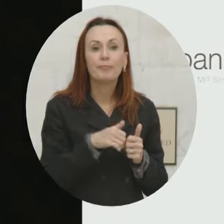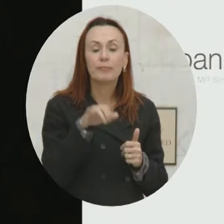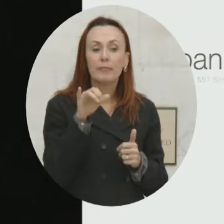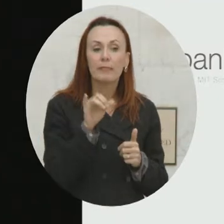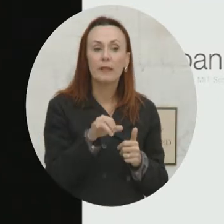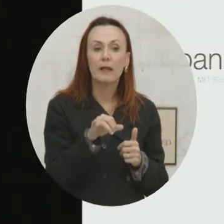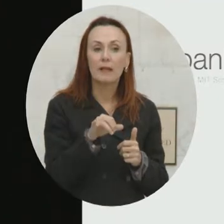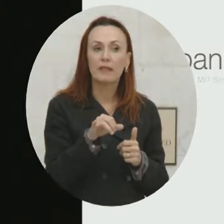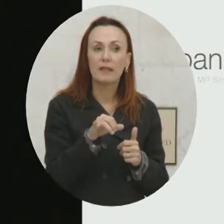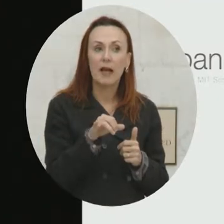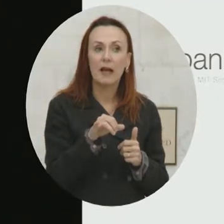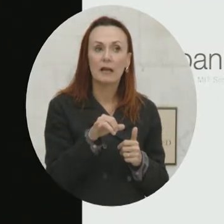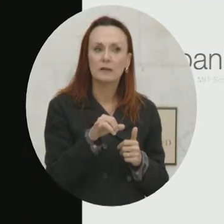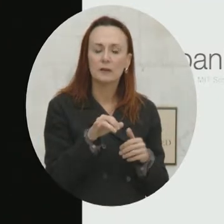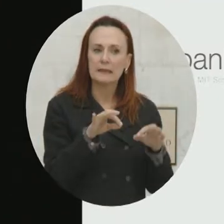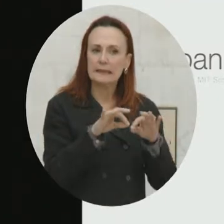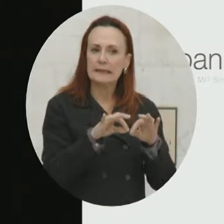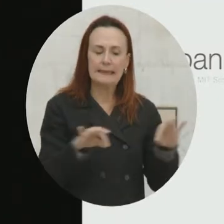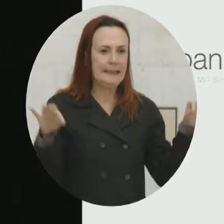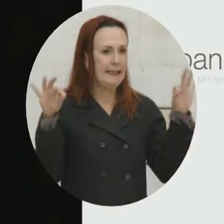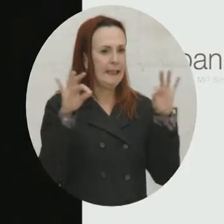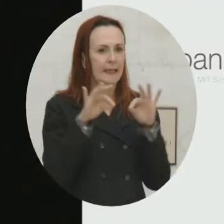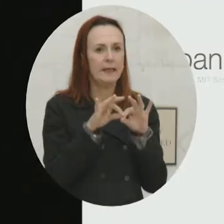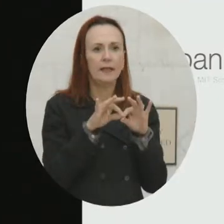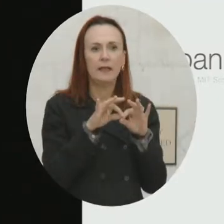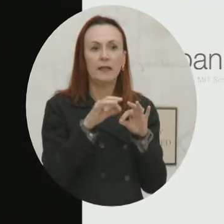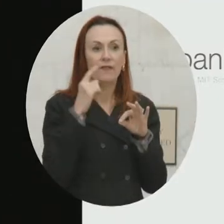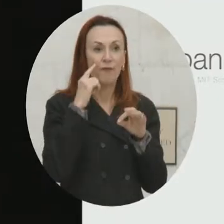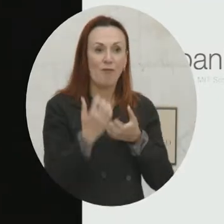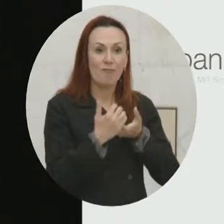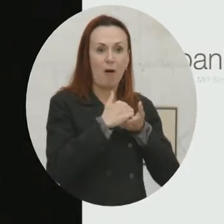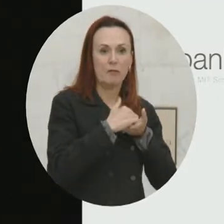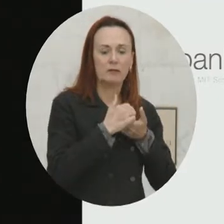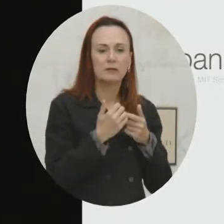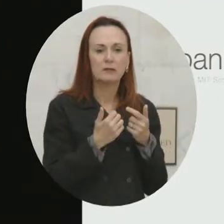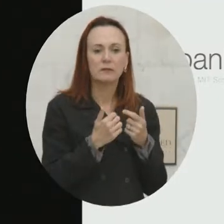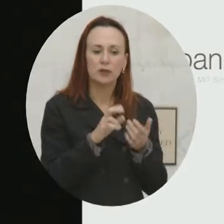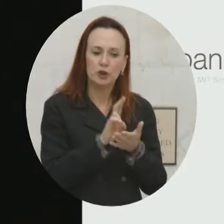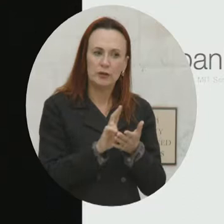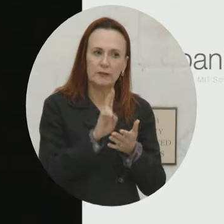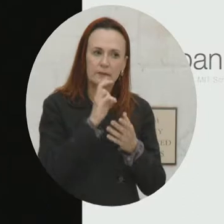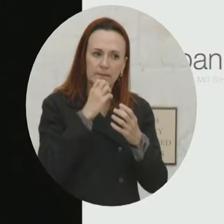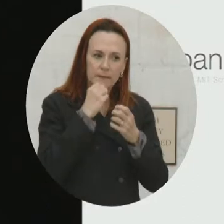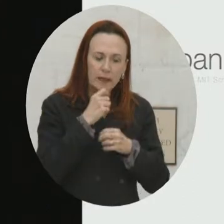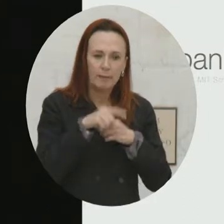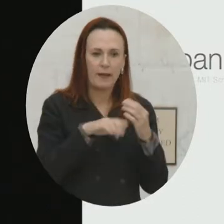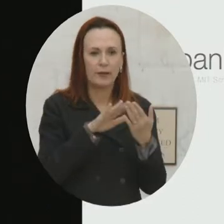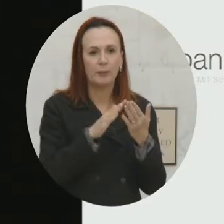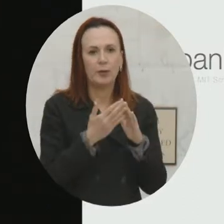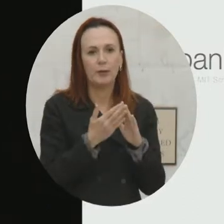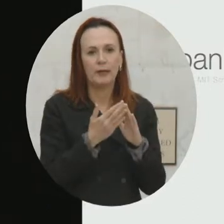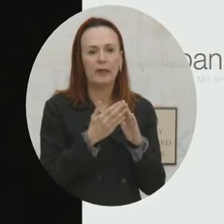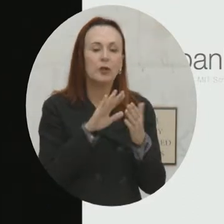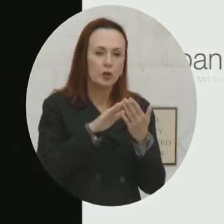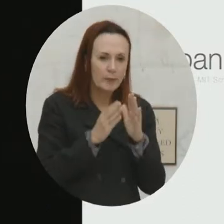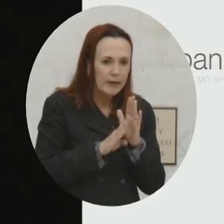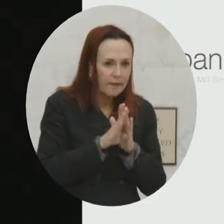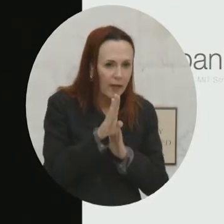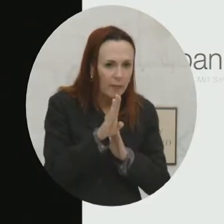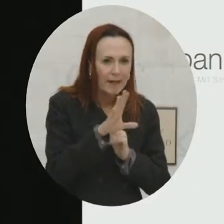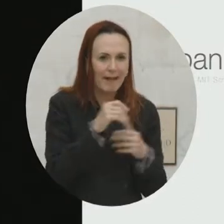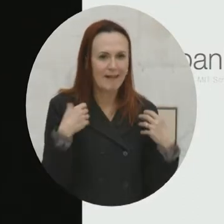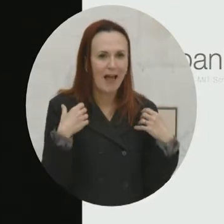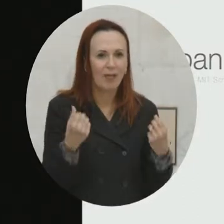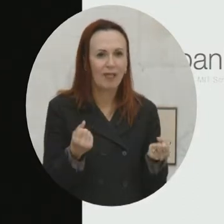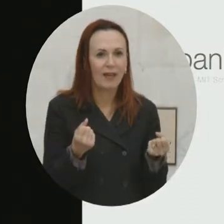that should be a key asset in your partner in this work because universities care about community, especially community development and care about